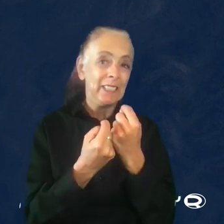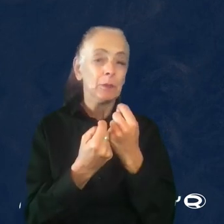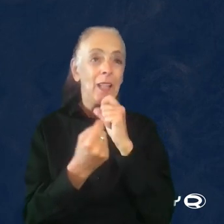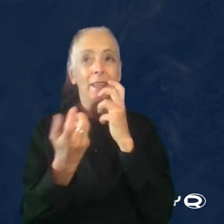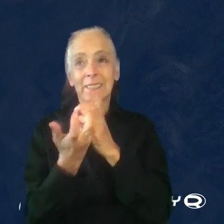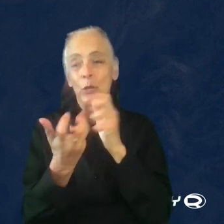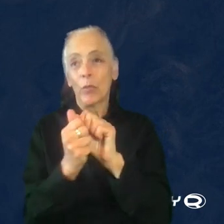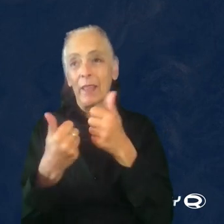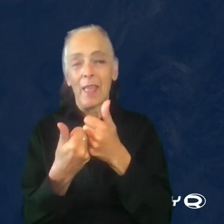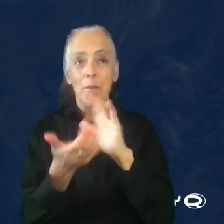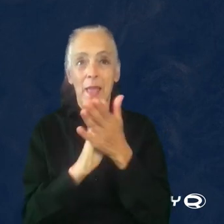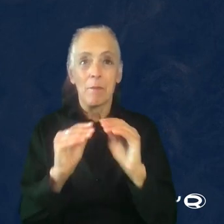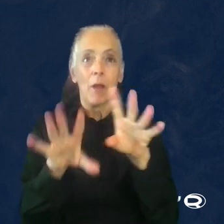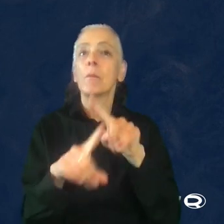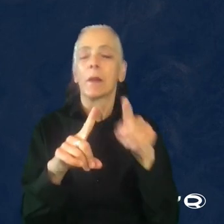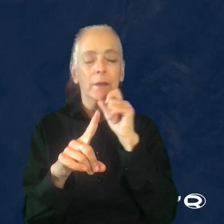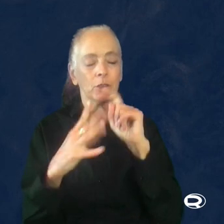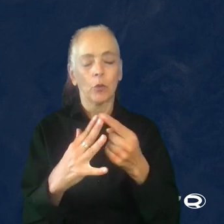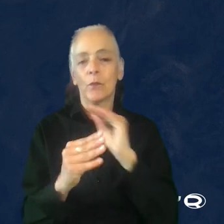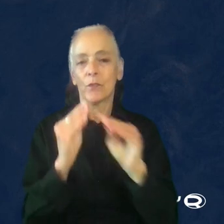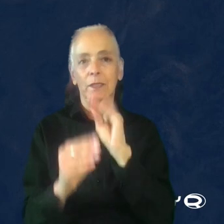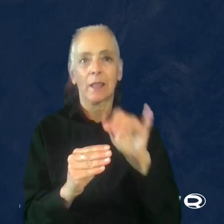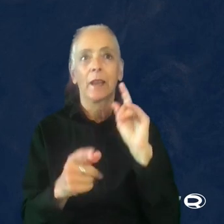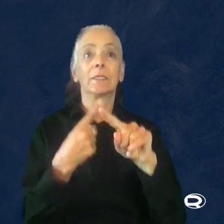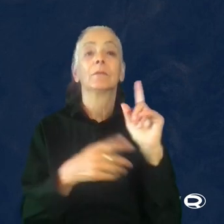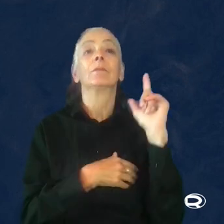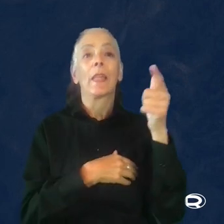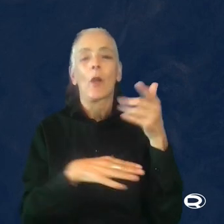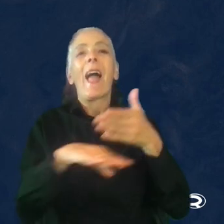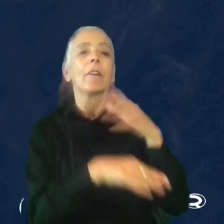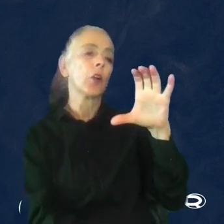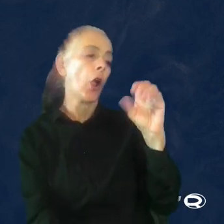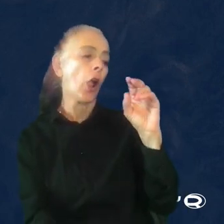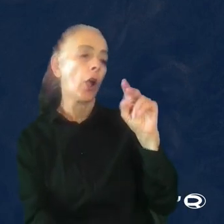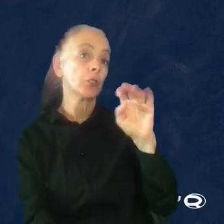I didn't start fixing this process until after Control was released.